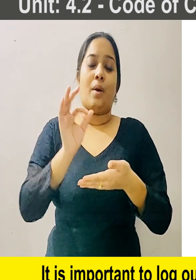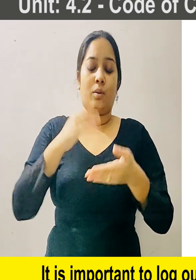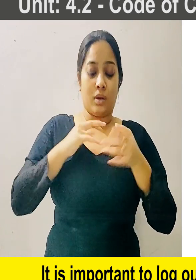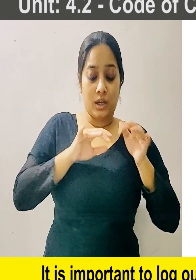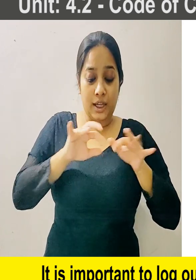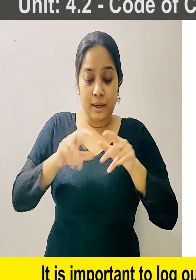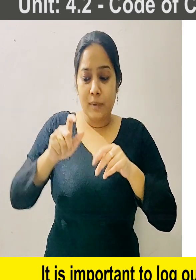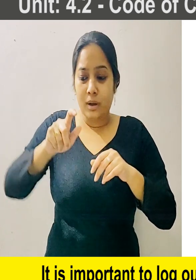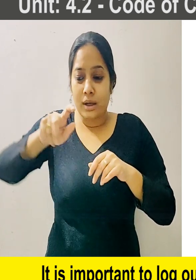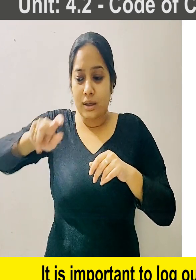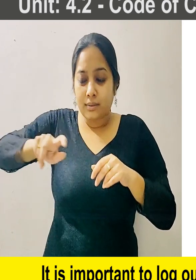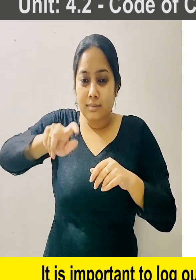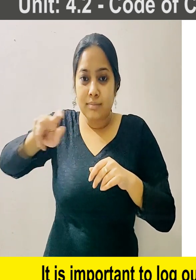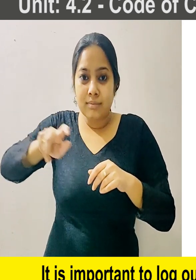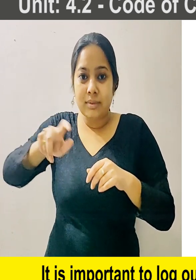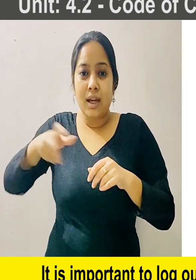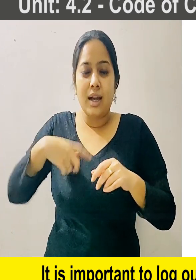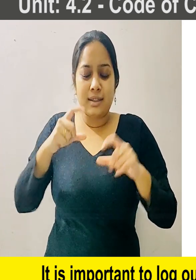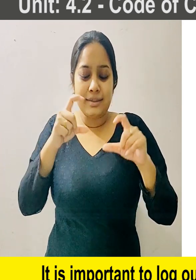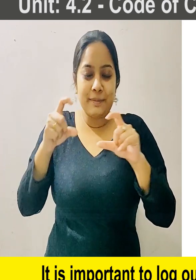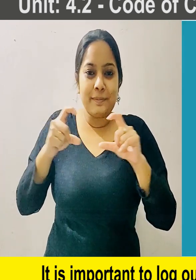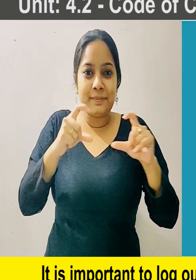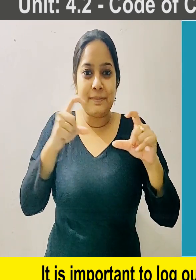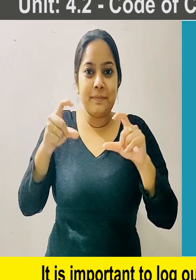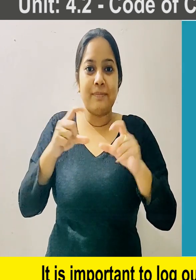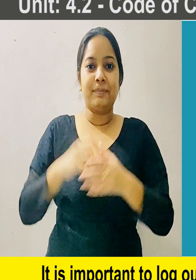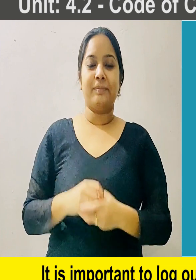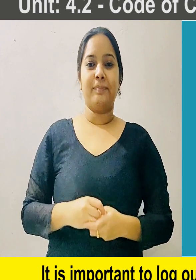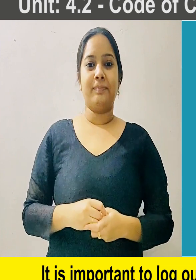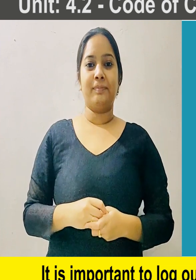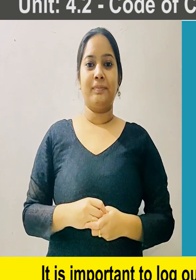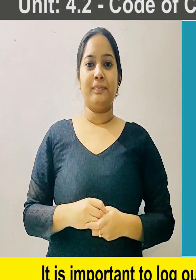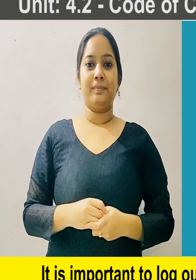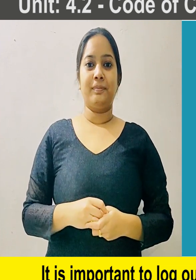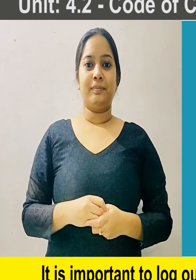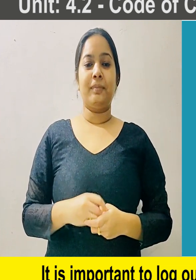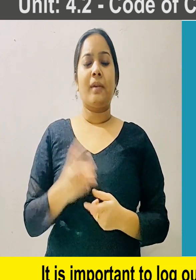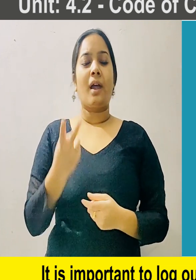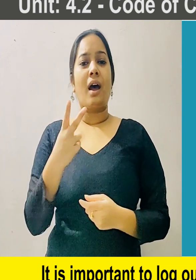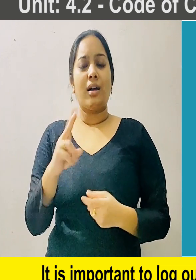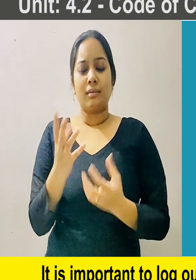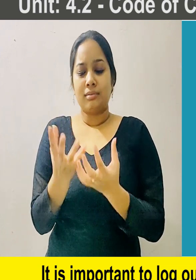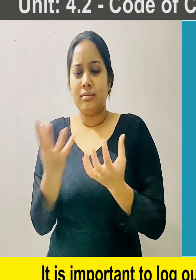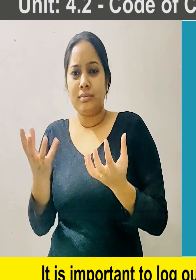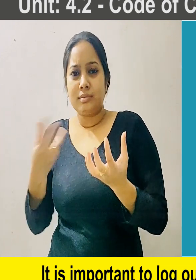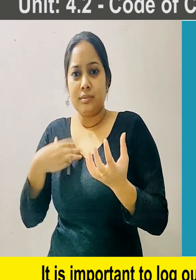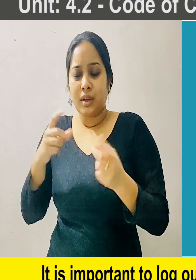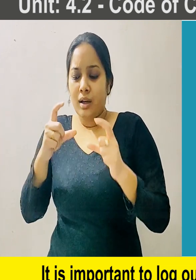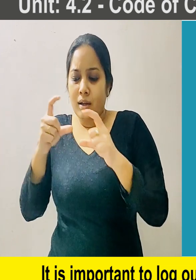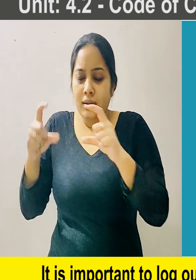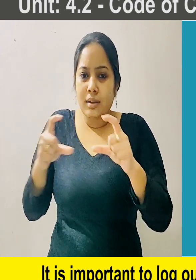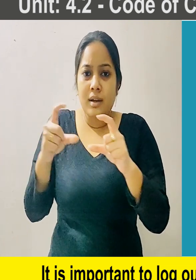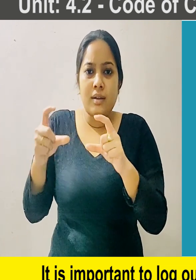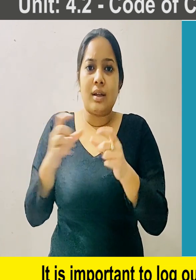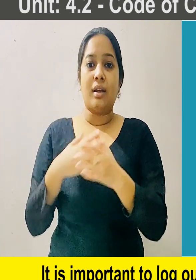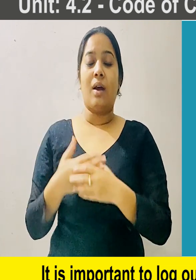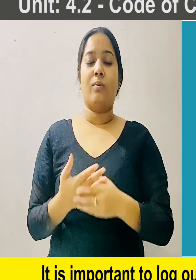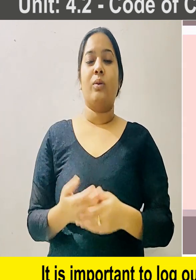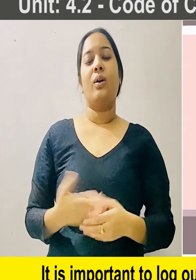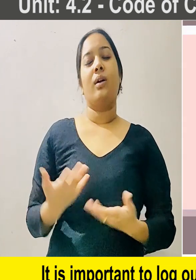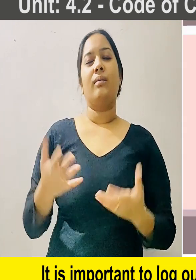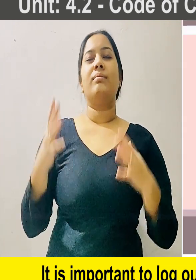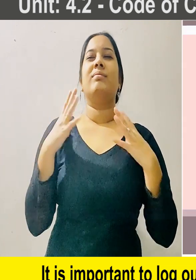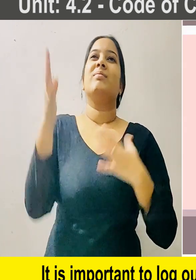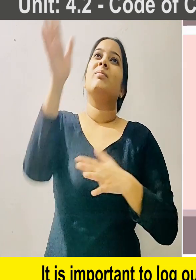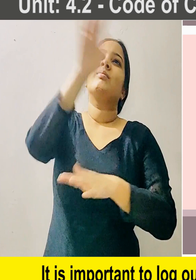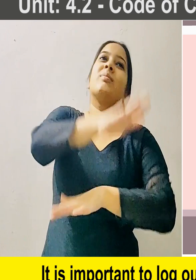keyboard and the mouse carefully. Take proper physical care of the equipment. Do not use the processor